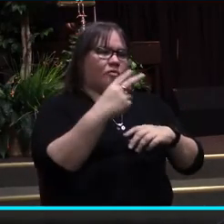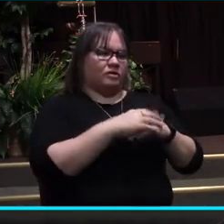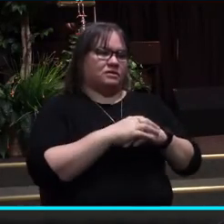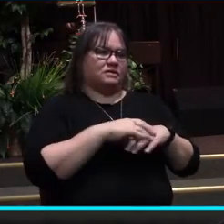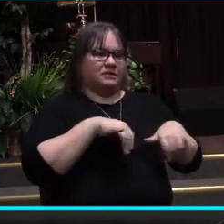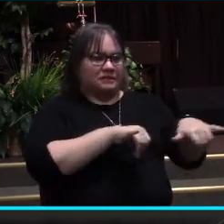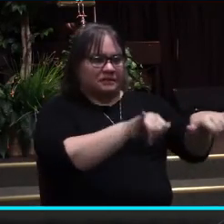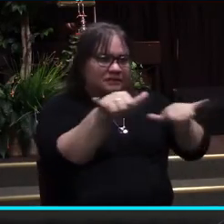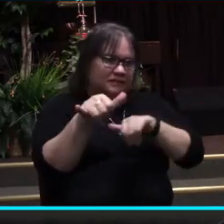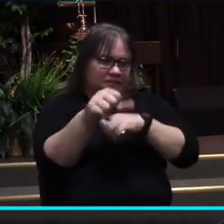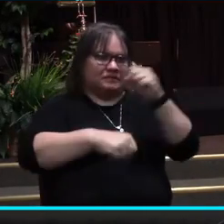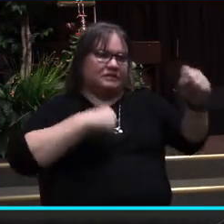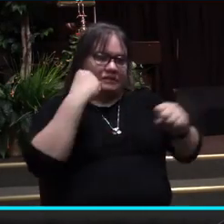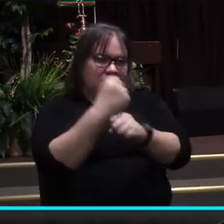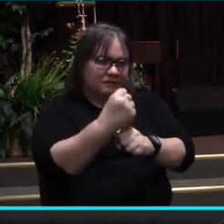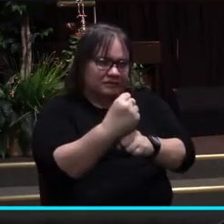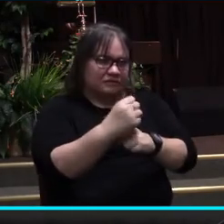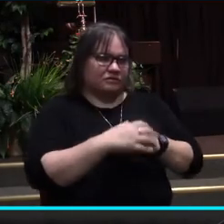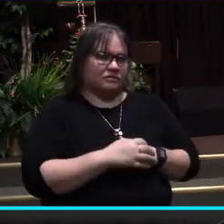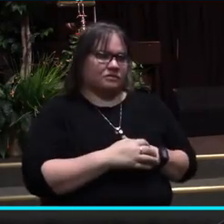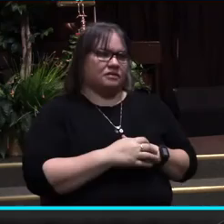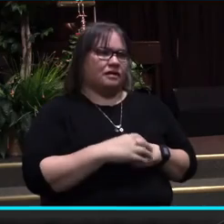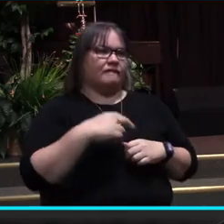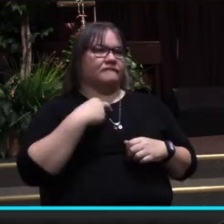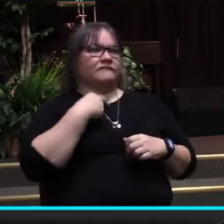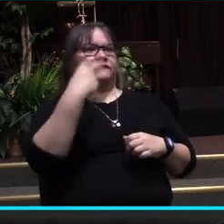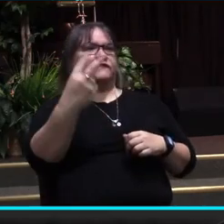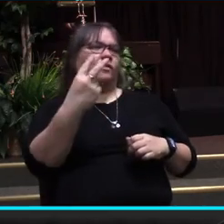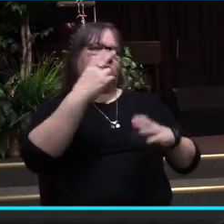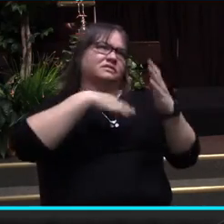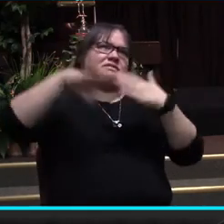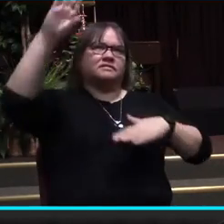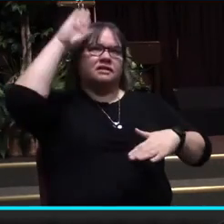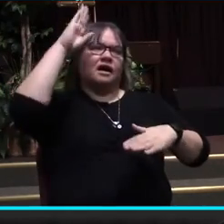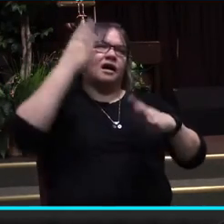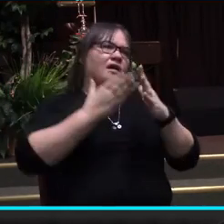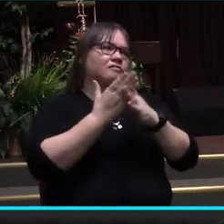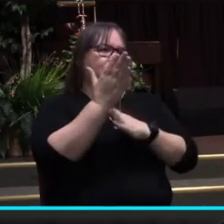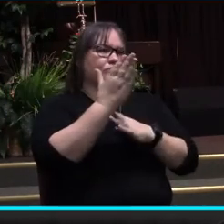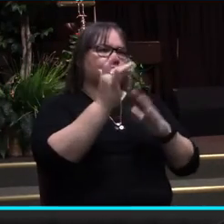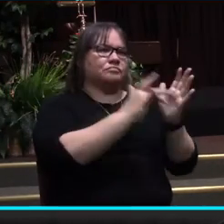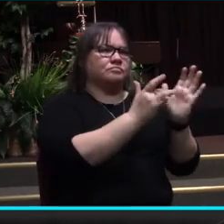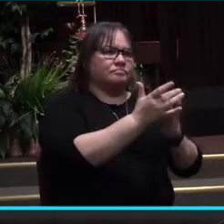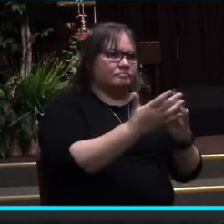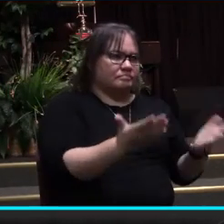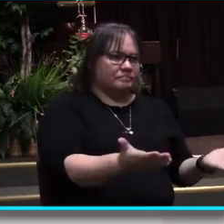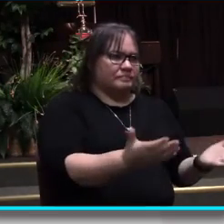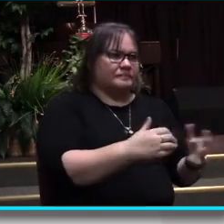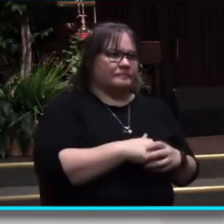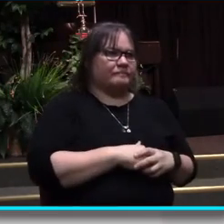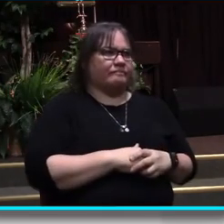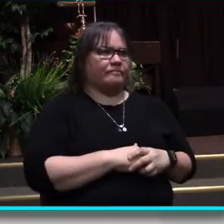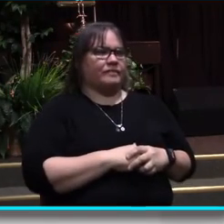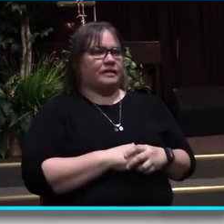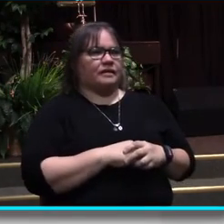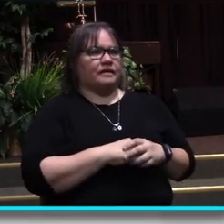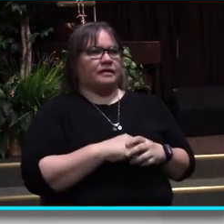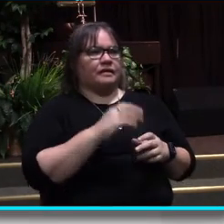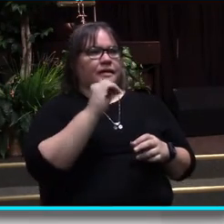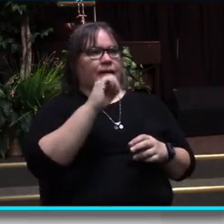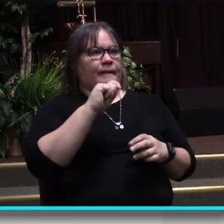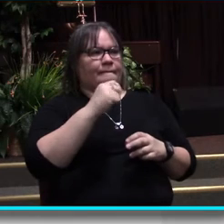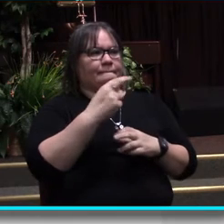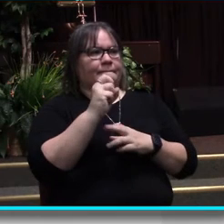time, the voice of the Almighty God through His Word. Matthew chapter